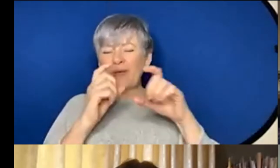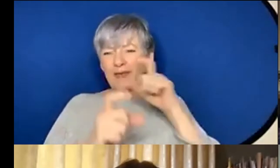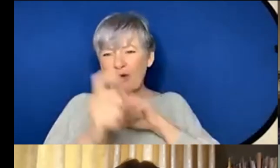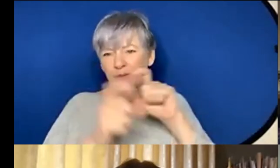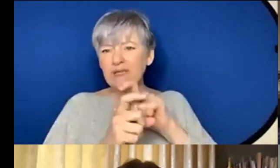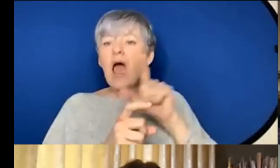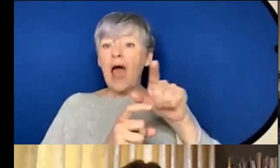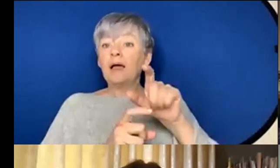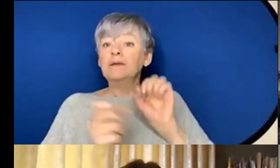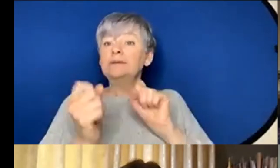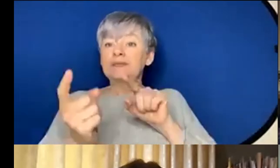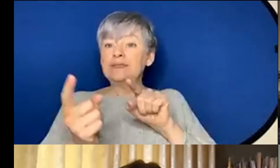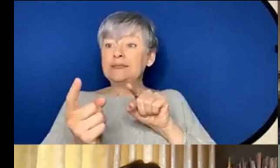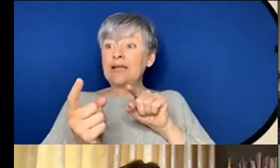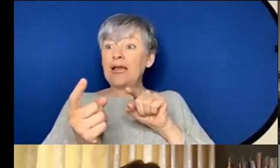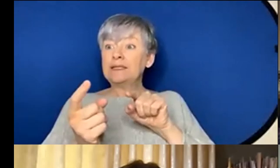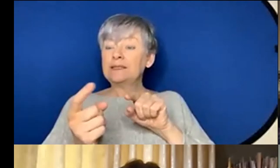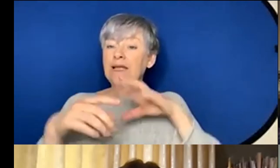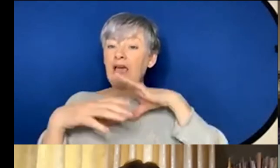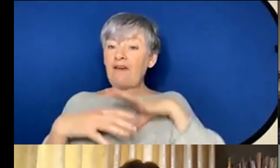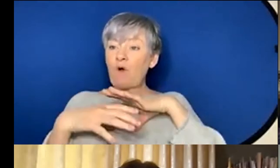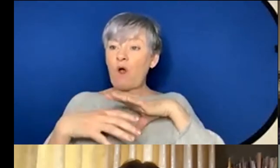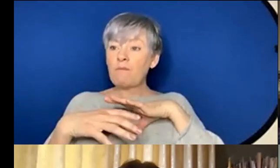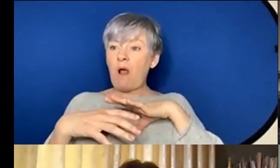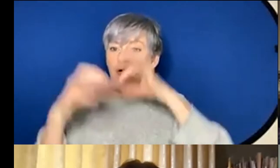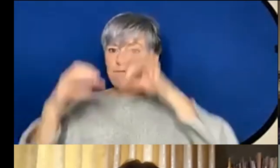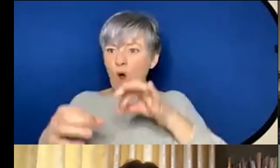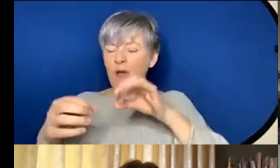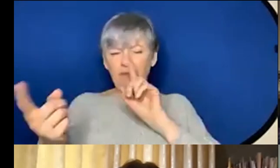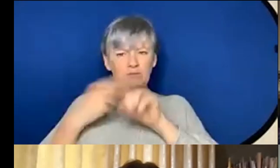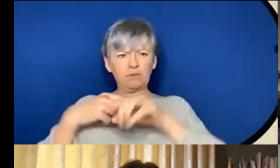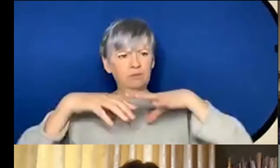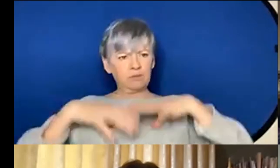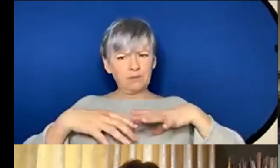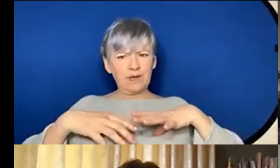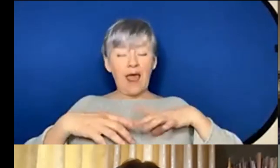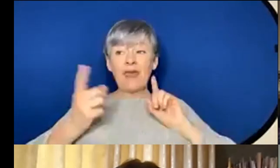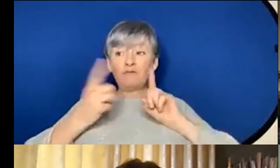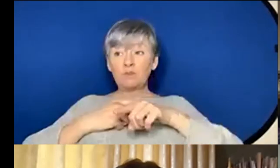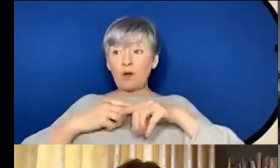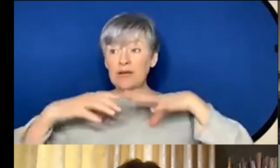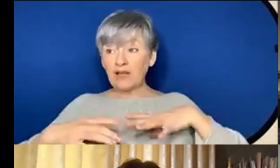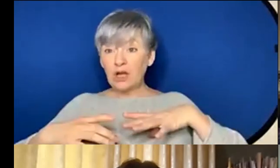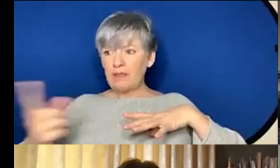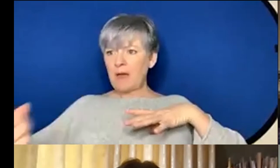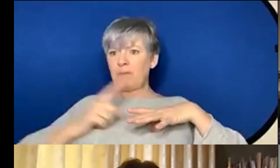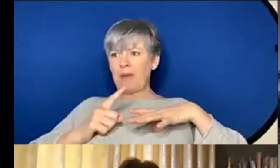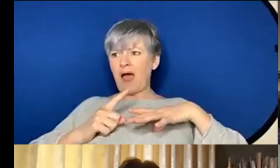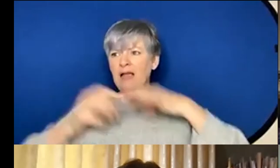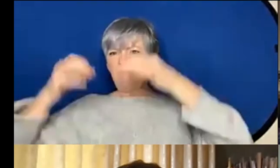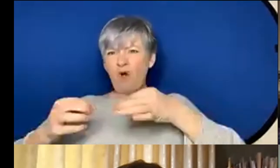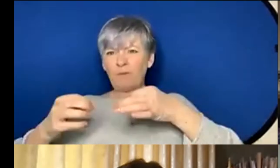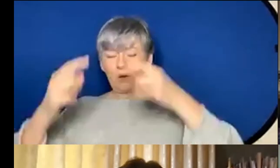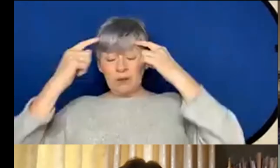formal email and I'll get like a really casual email back and I'm like oh okay so I'll send a casual email back and then I'll get a really formal email back and I'm like